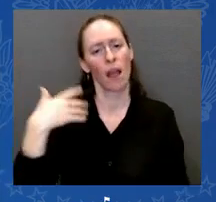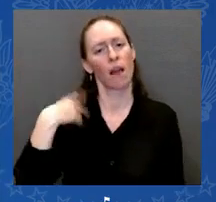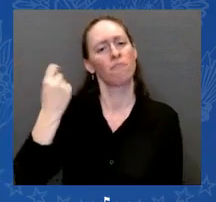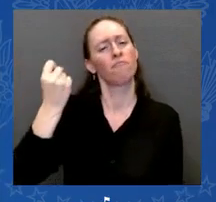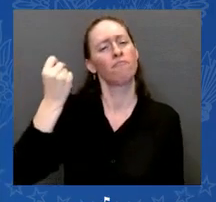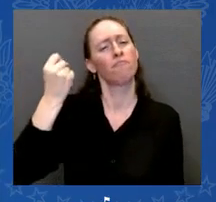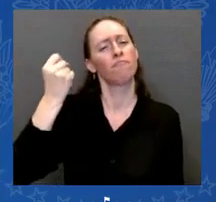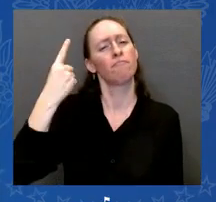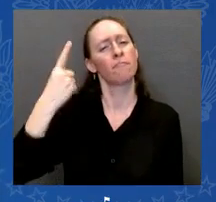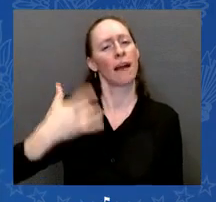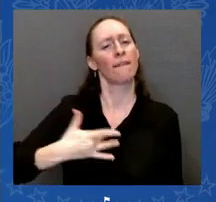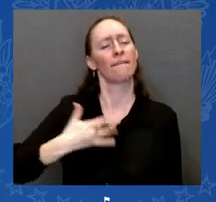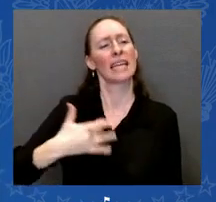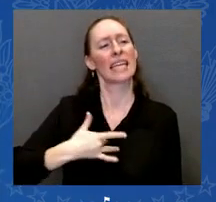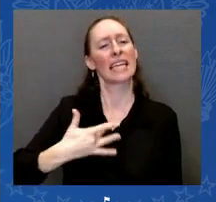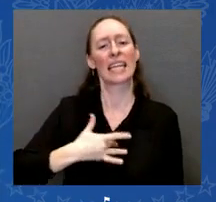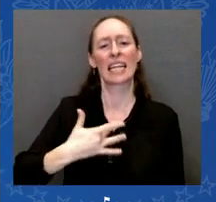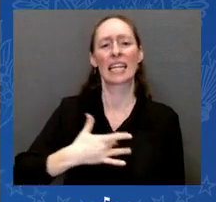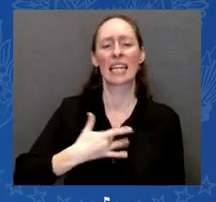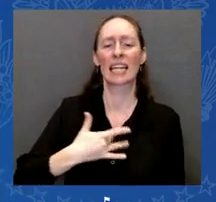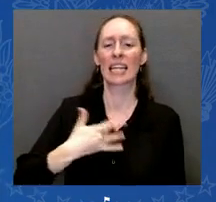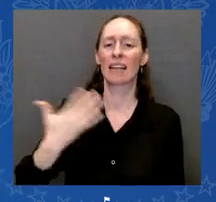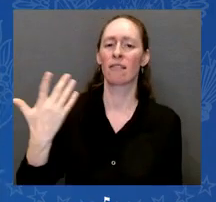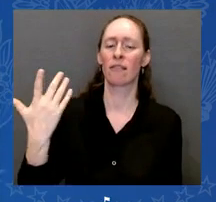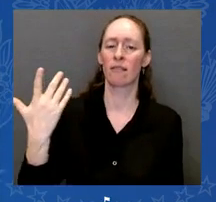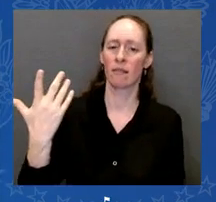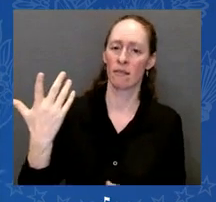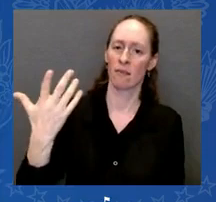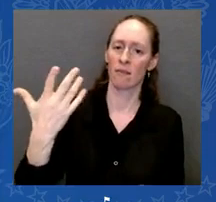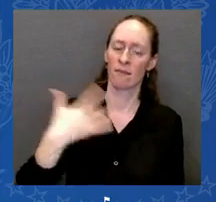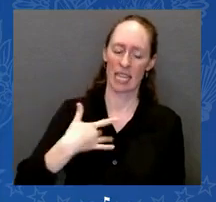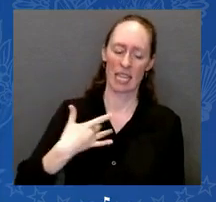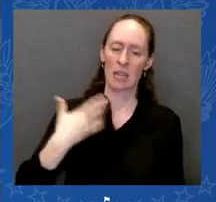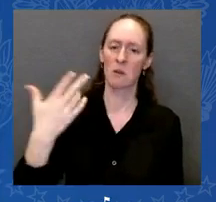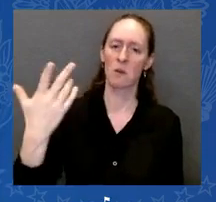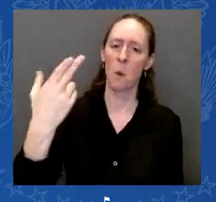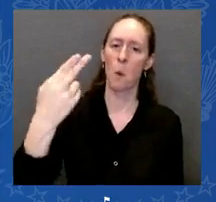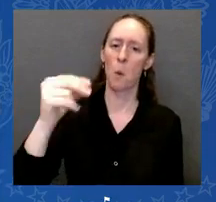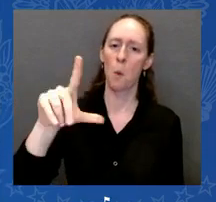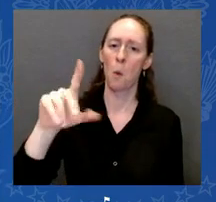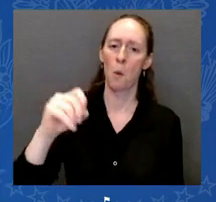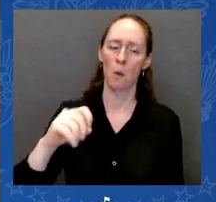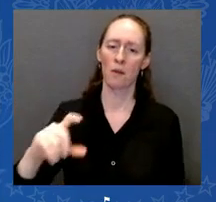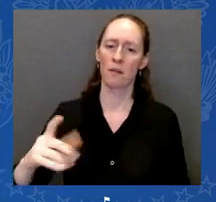You're being dragged into. And you never know where there's ever any way out.